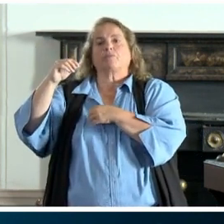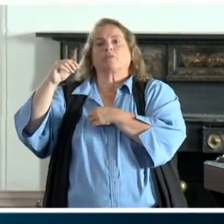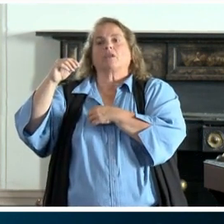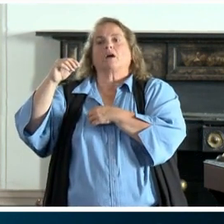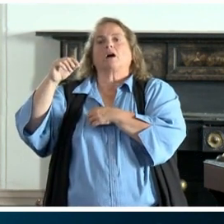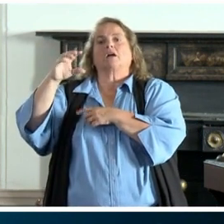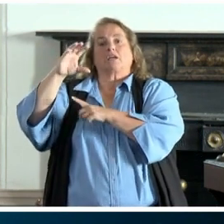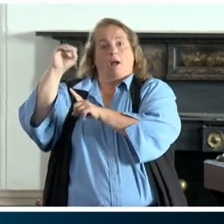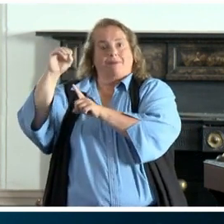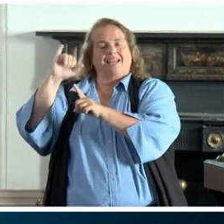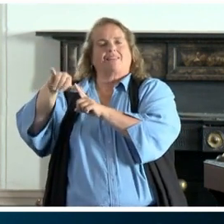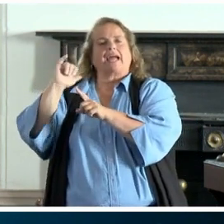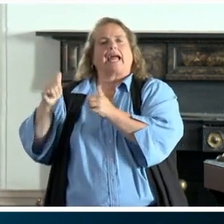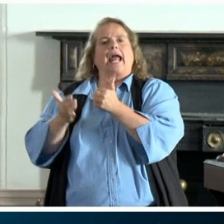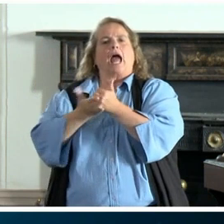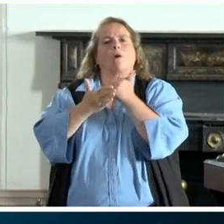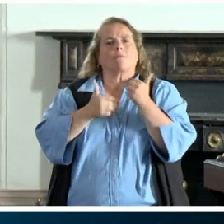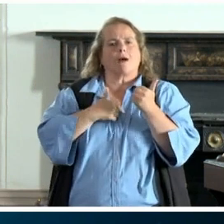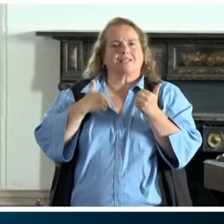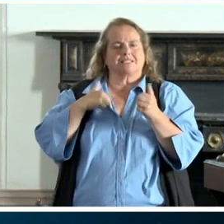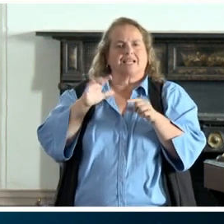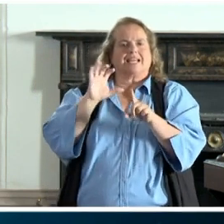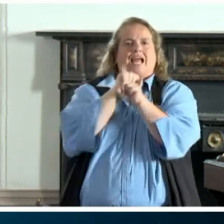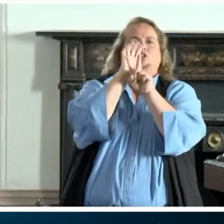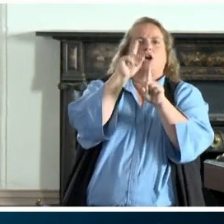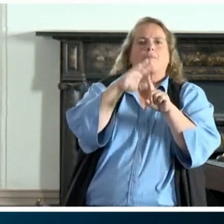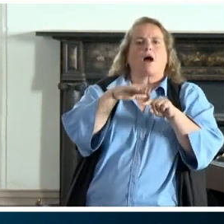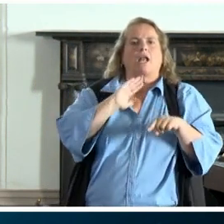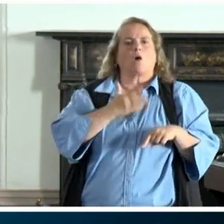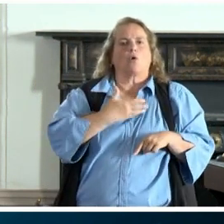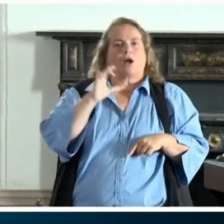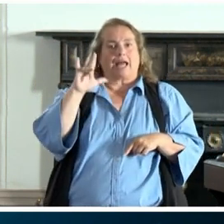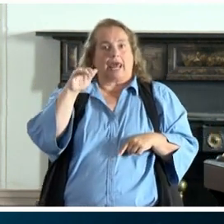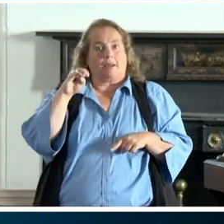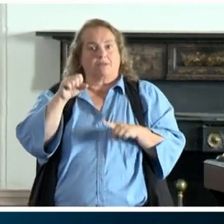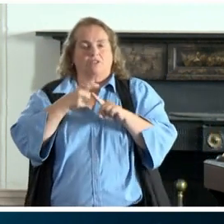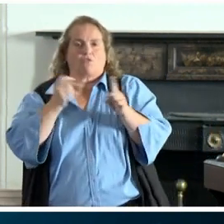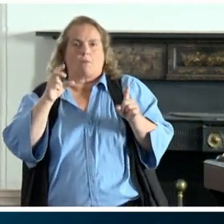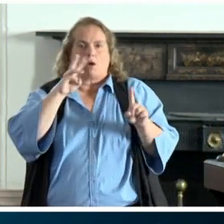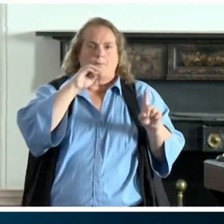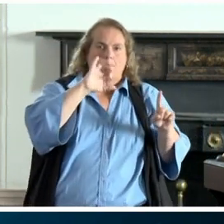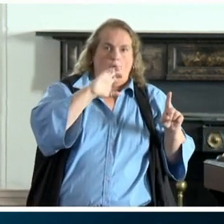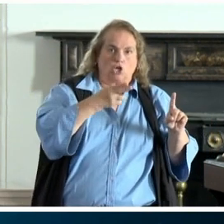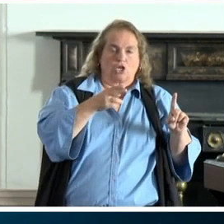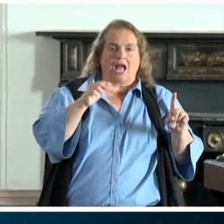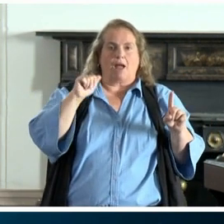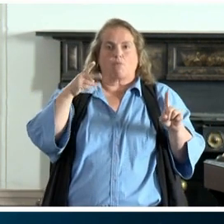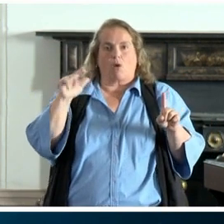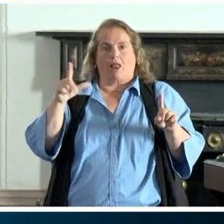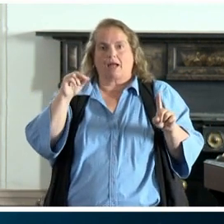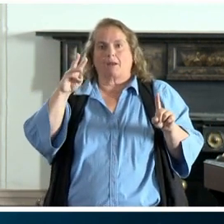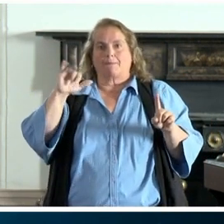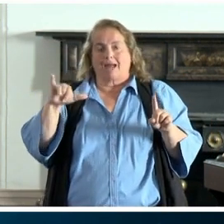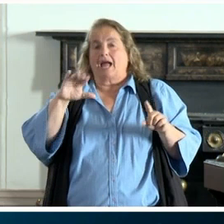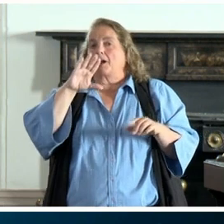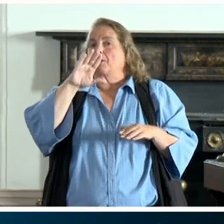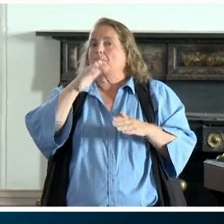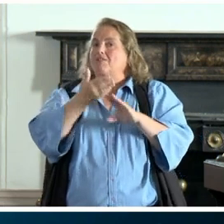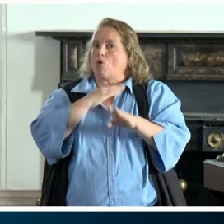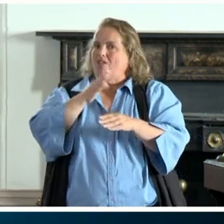up on our claims from March, April and May by the end of the month of July.